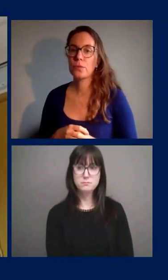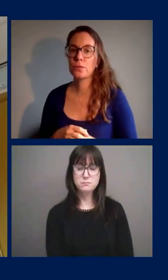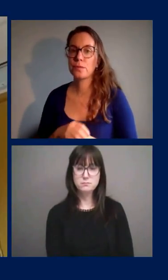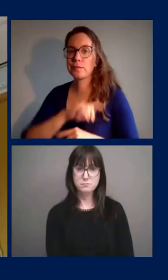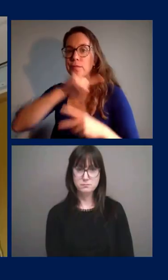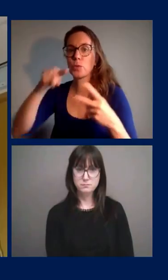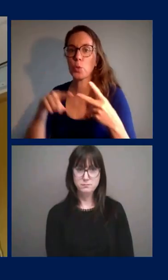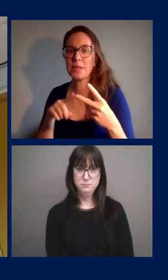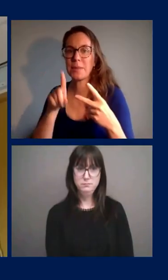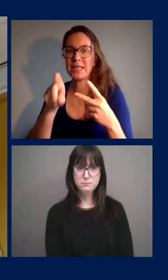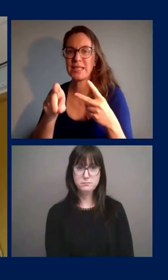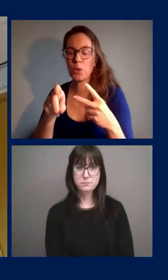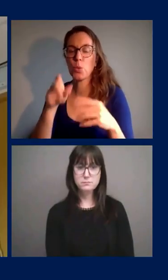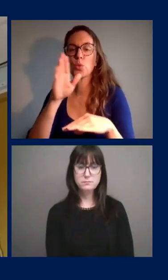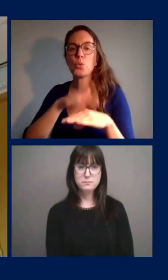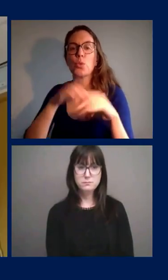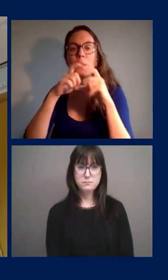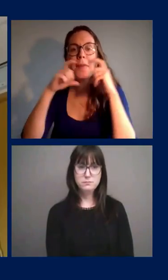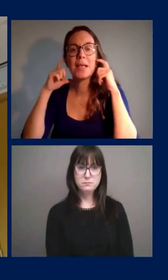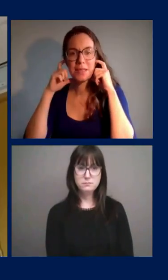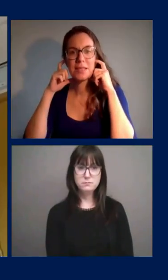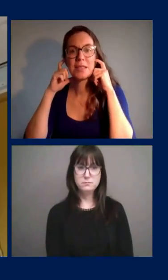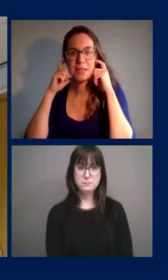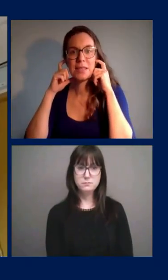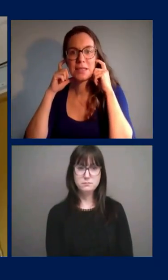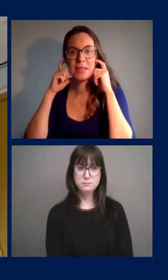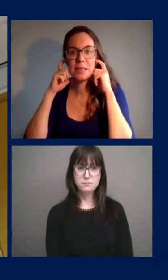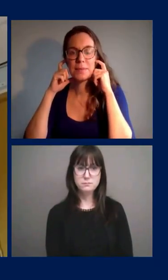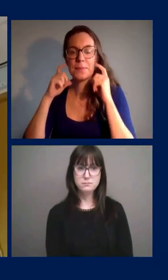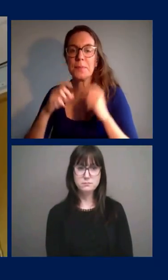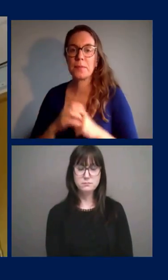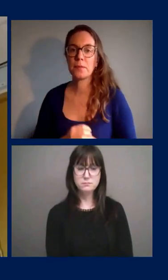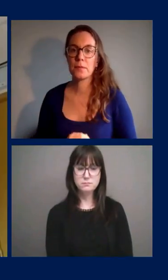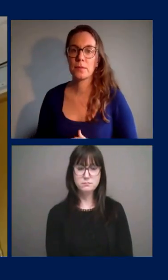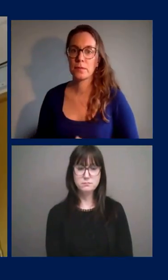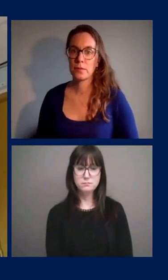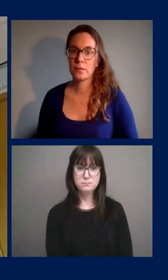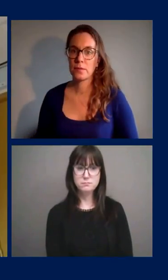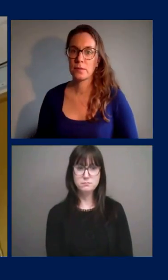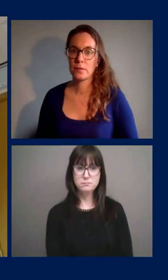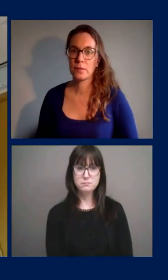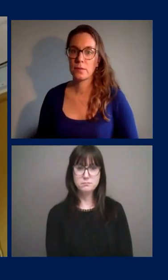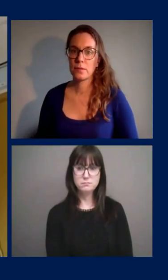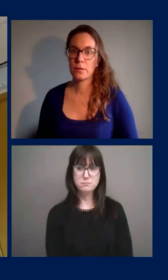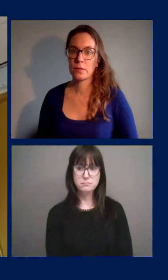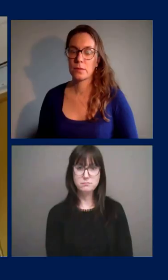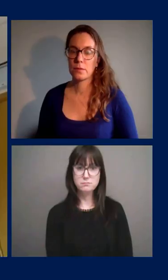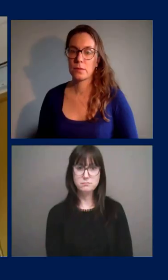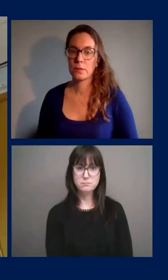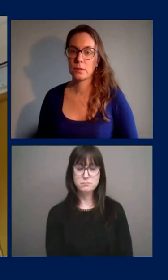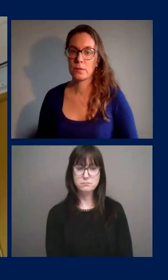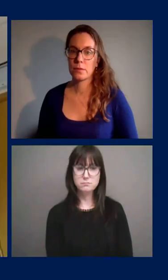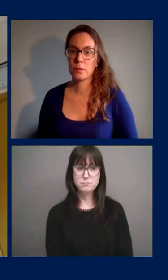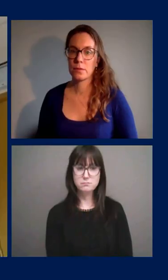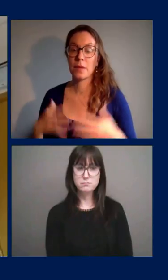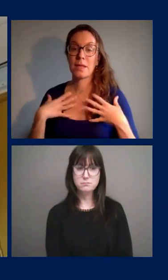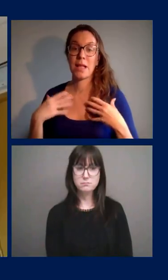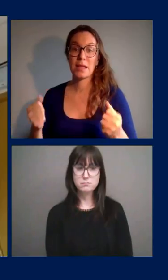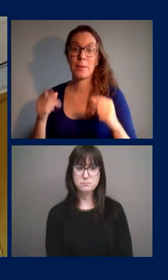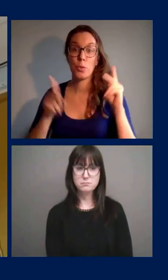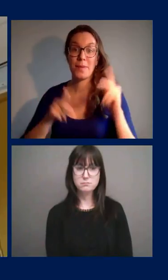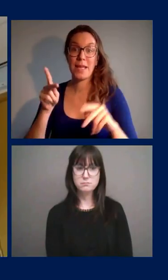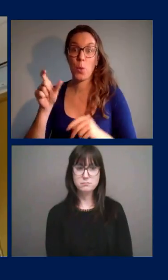uh it's on the masks in fact and in Quebec la santé publique sa position c'est de